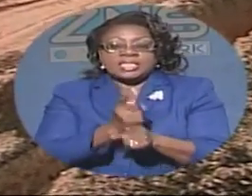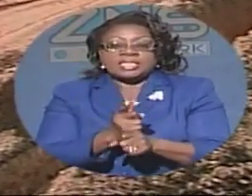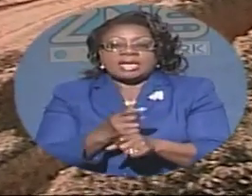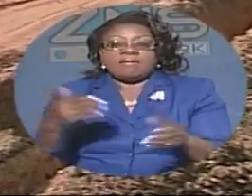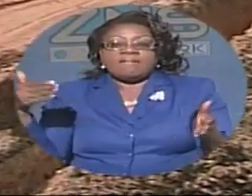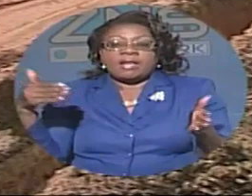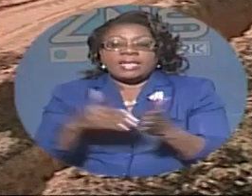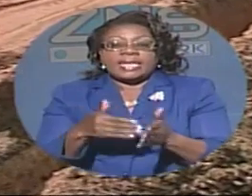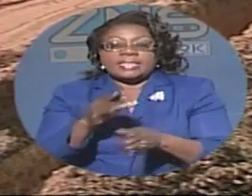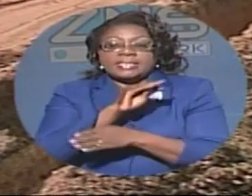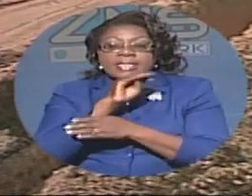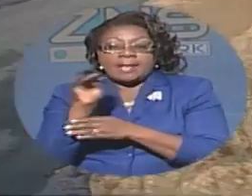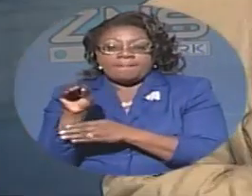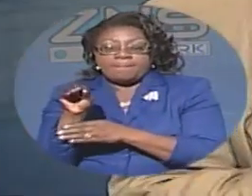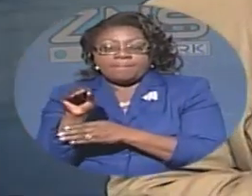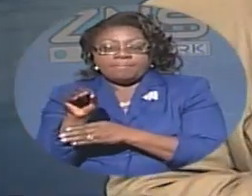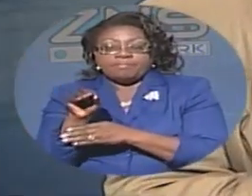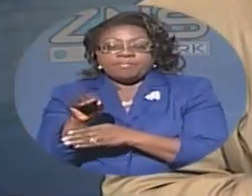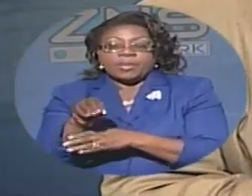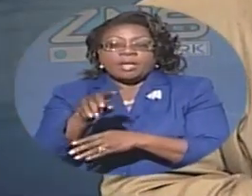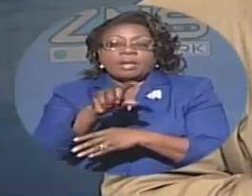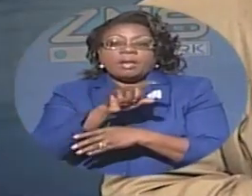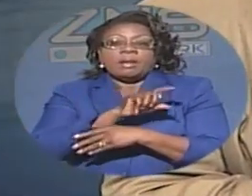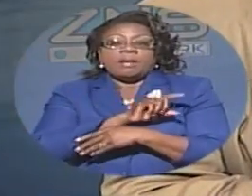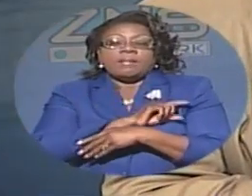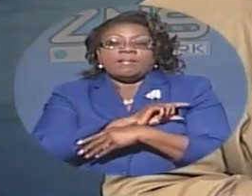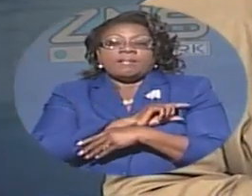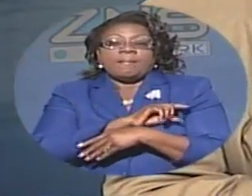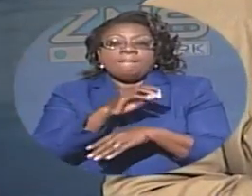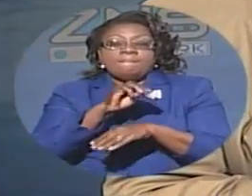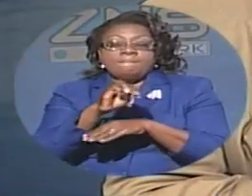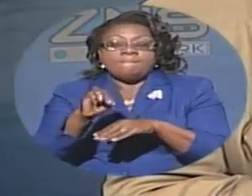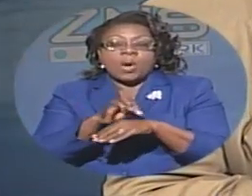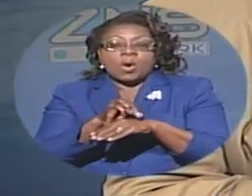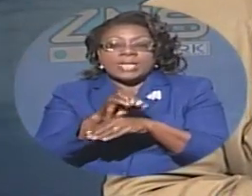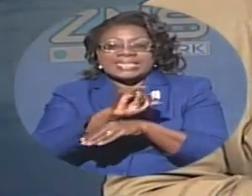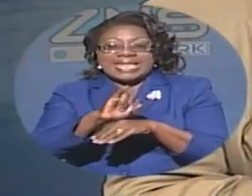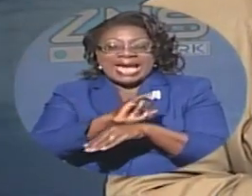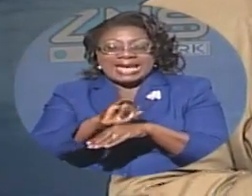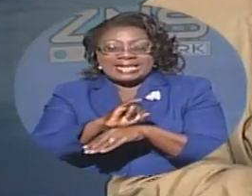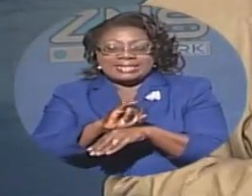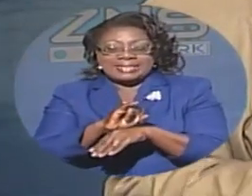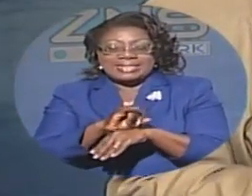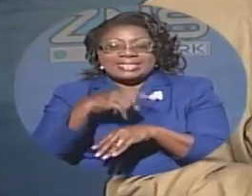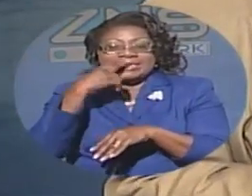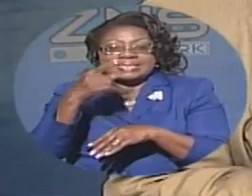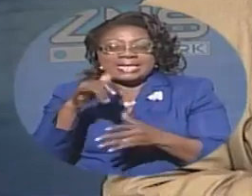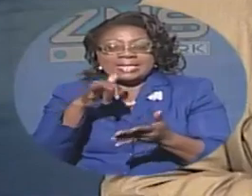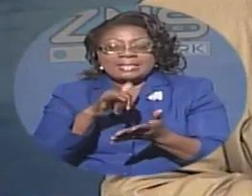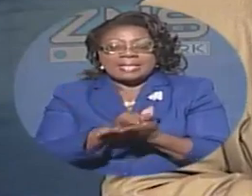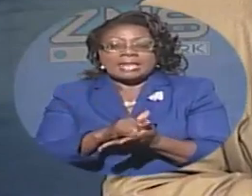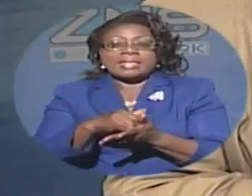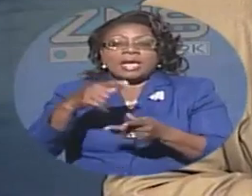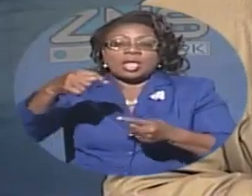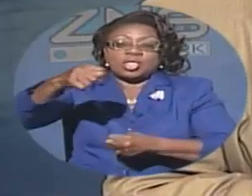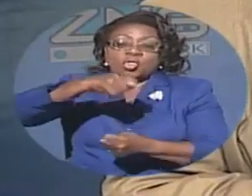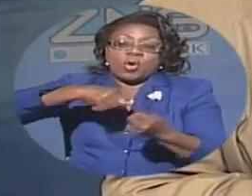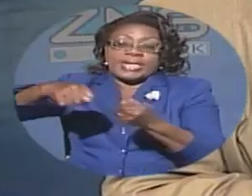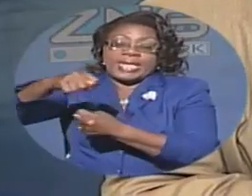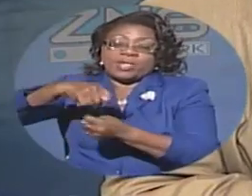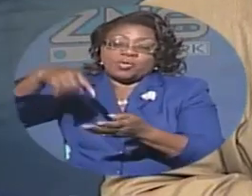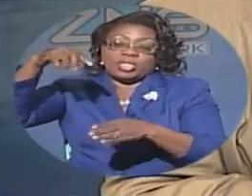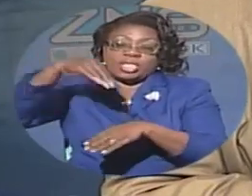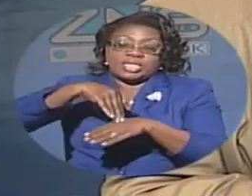investigations well moores islanders are counting their blessings after they say a tornado touched down in their community